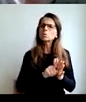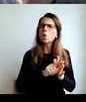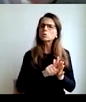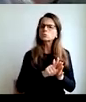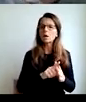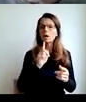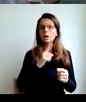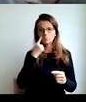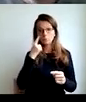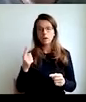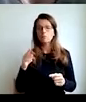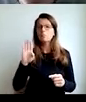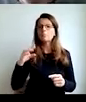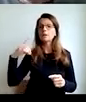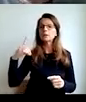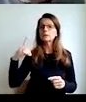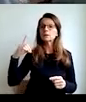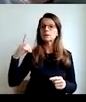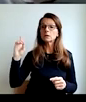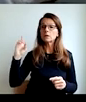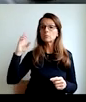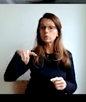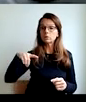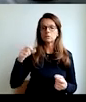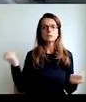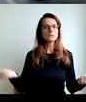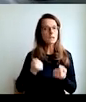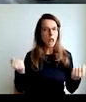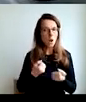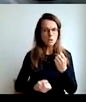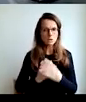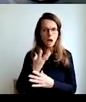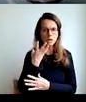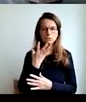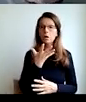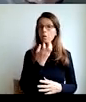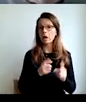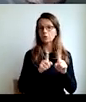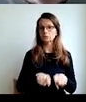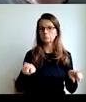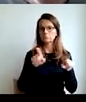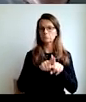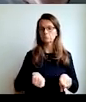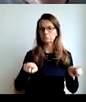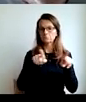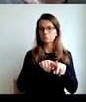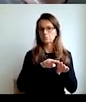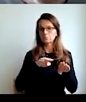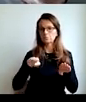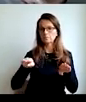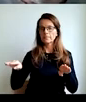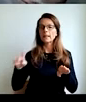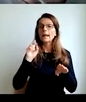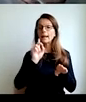productivity, and GDP is growing, and GDP is growing exponentially, but the